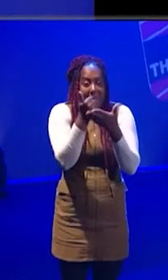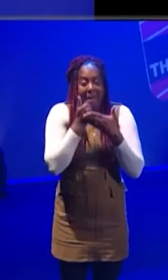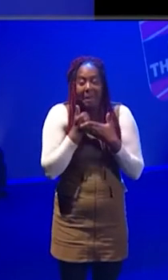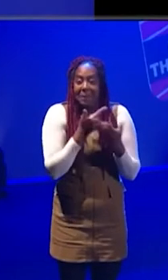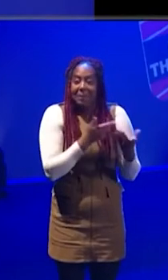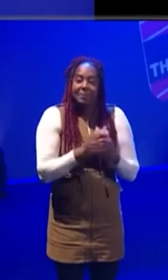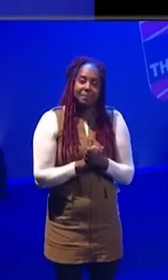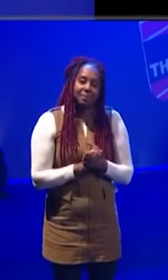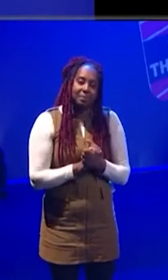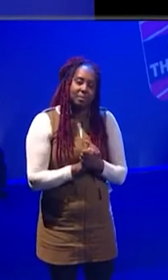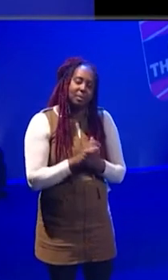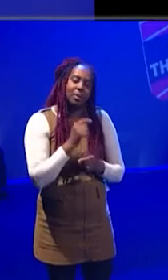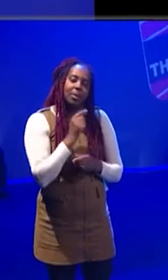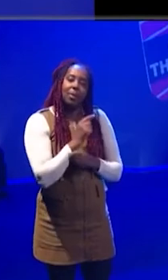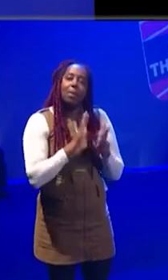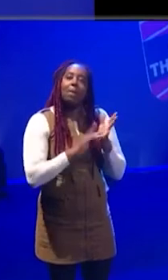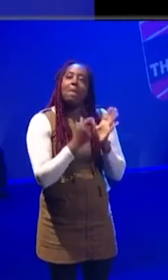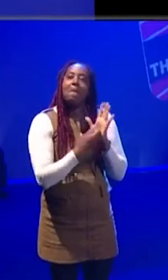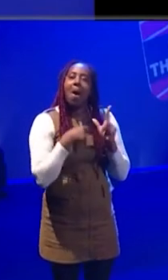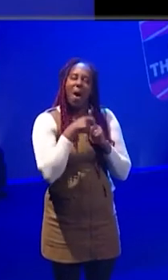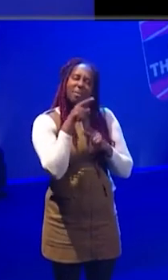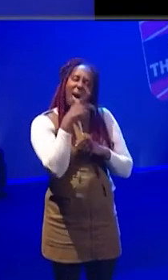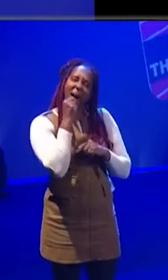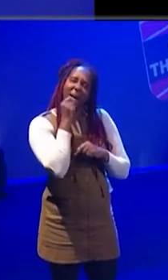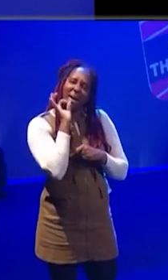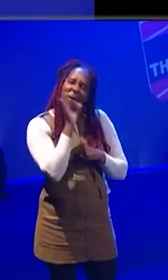I can actually answer that question. Good.